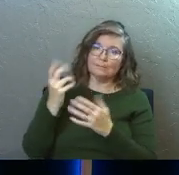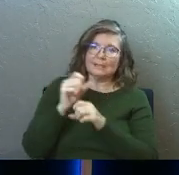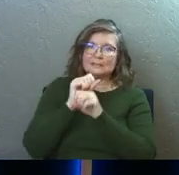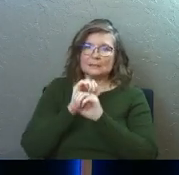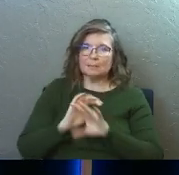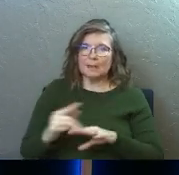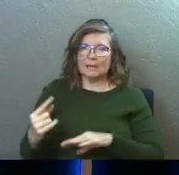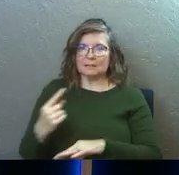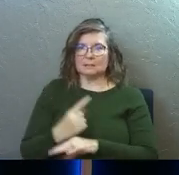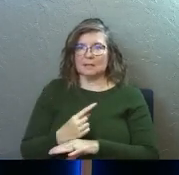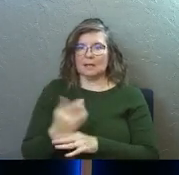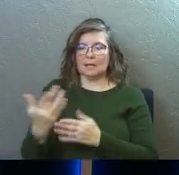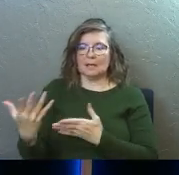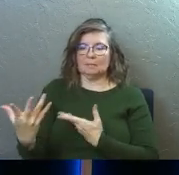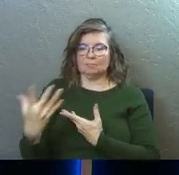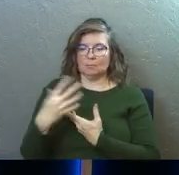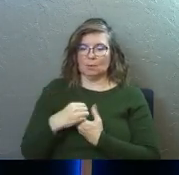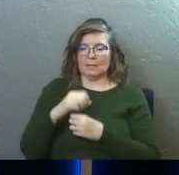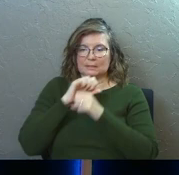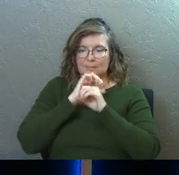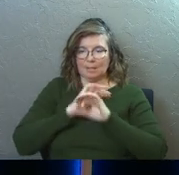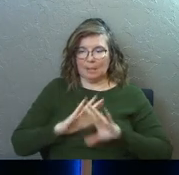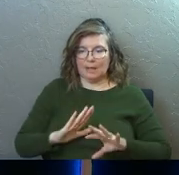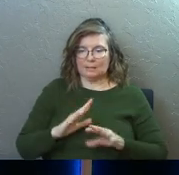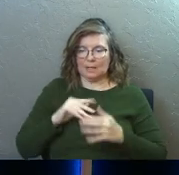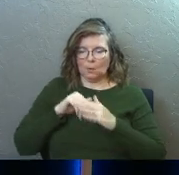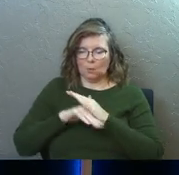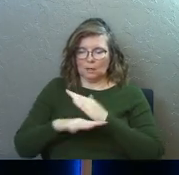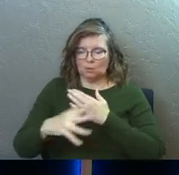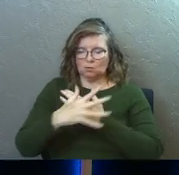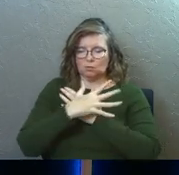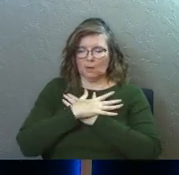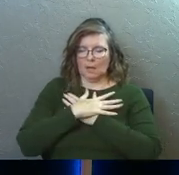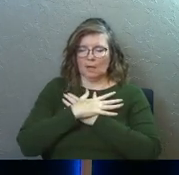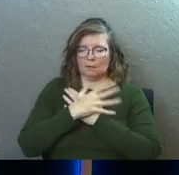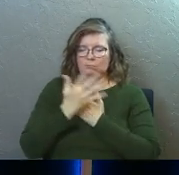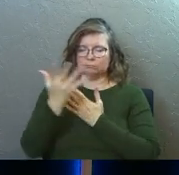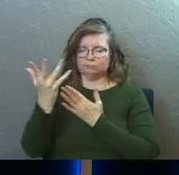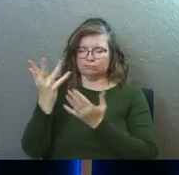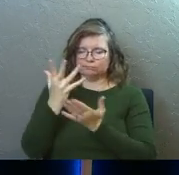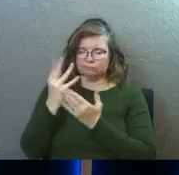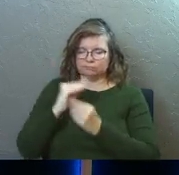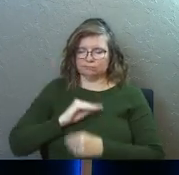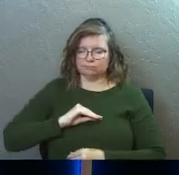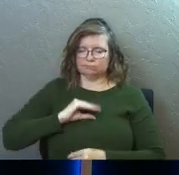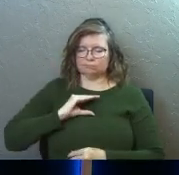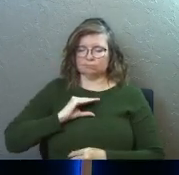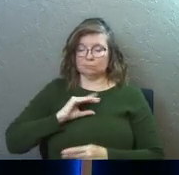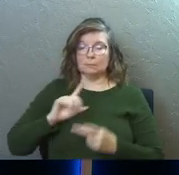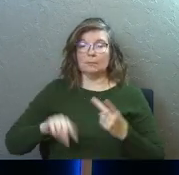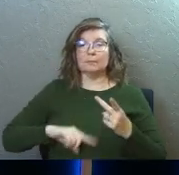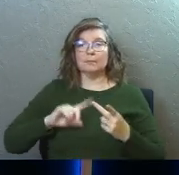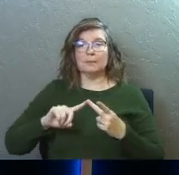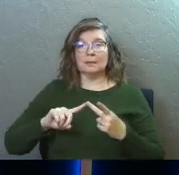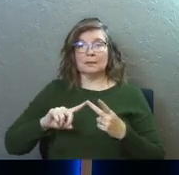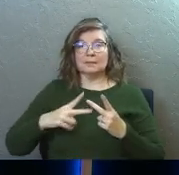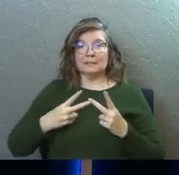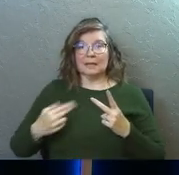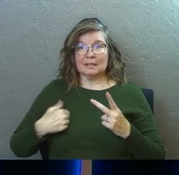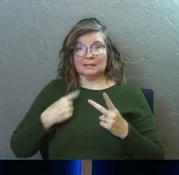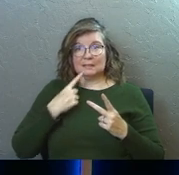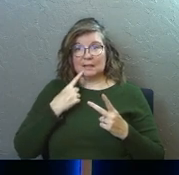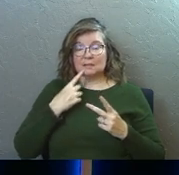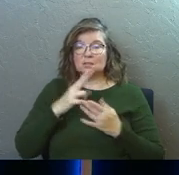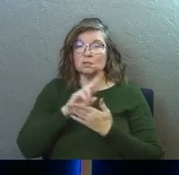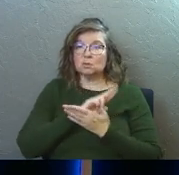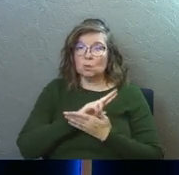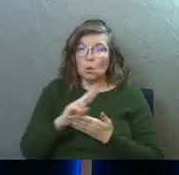a blessed day. It brings blessings to us as we enter into the rest that God has called us to. The second thing he says is it's holy, right? He made